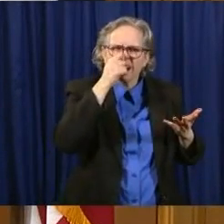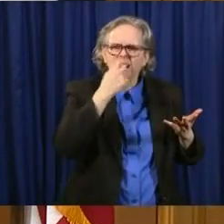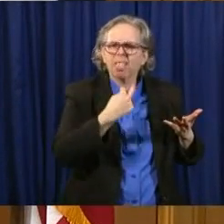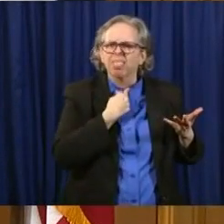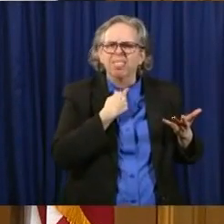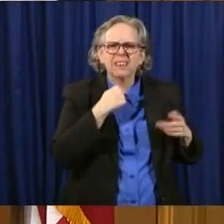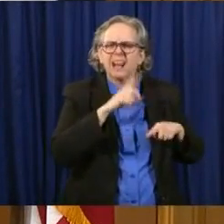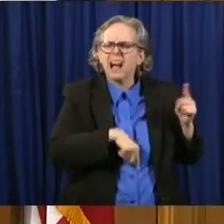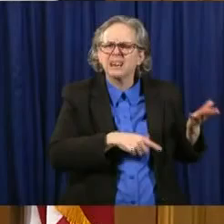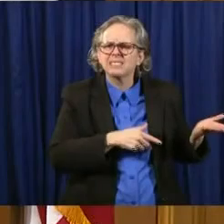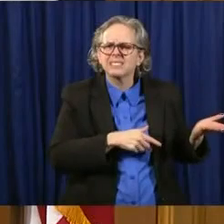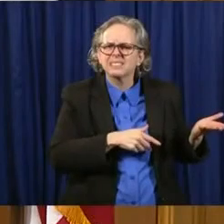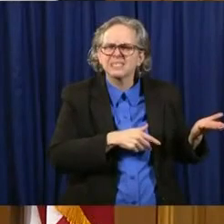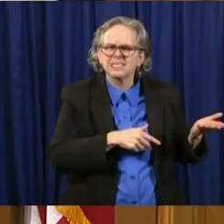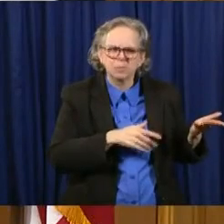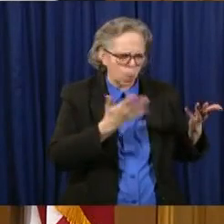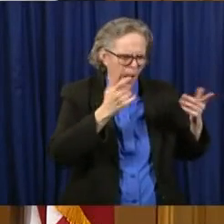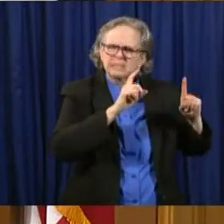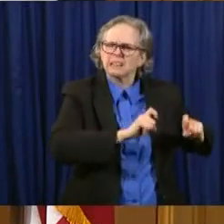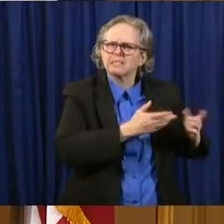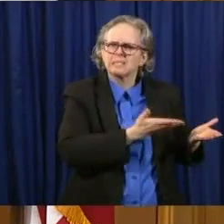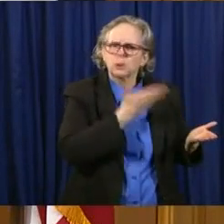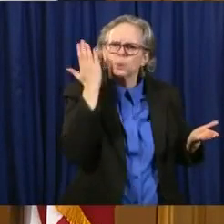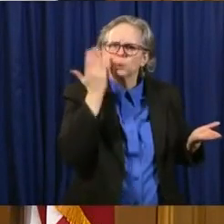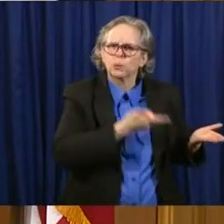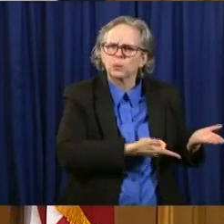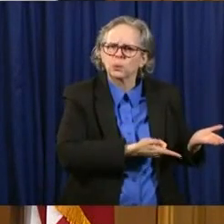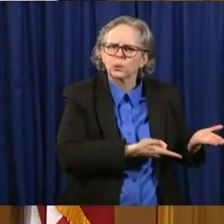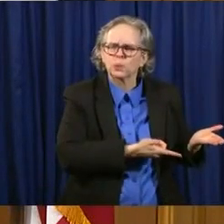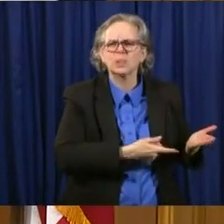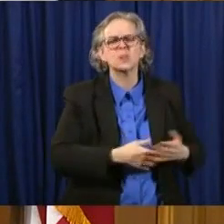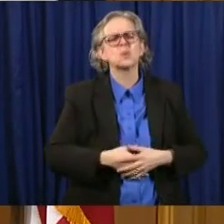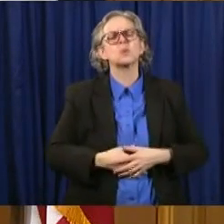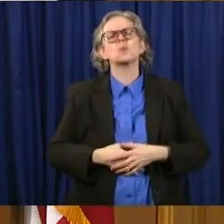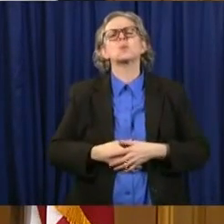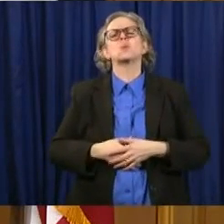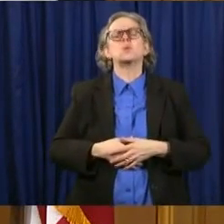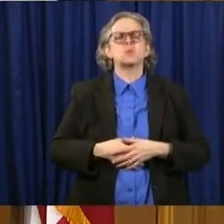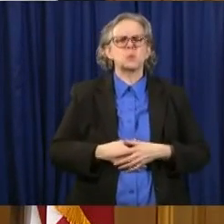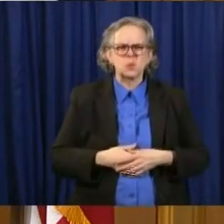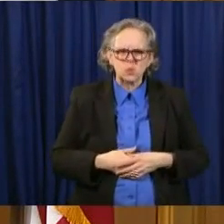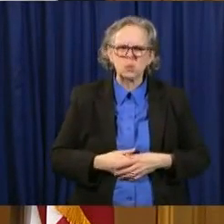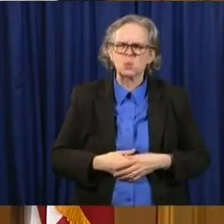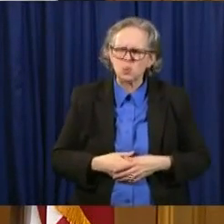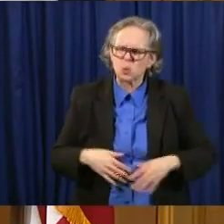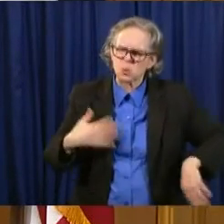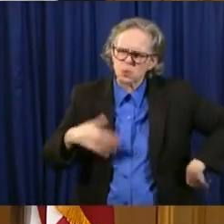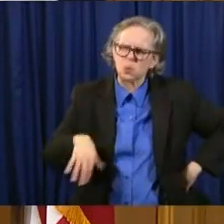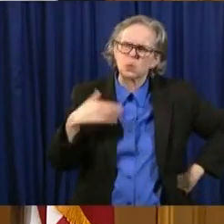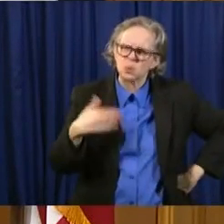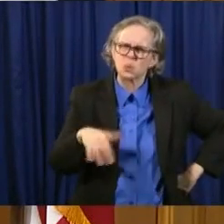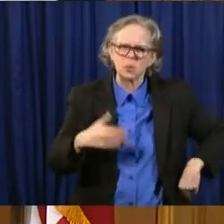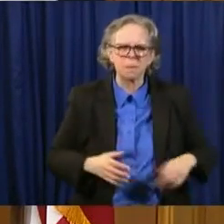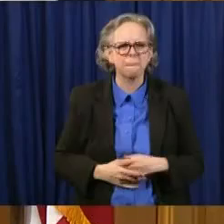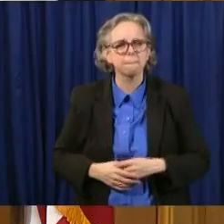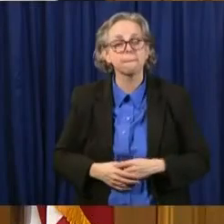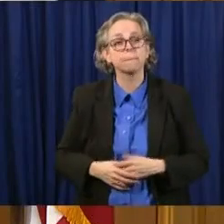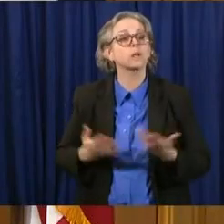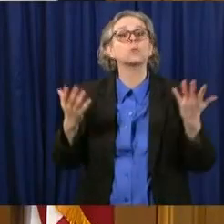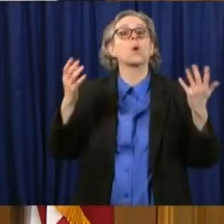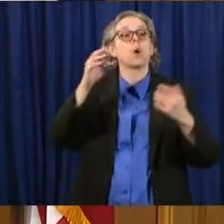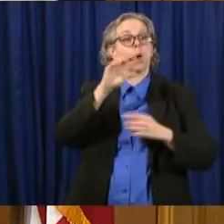have, they're missing something else. So recognizing this shortage, a rapidly assembled team of Ohio State University researchers